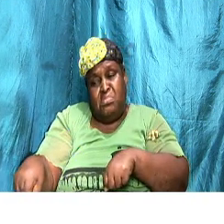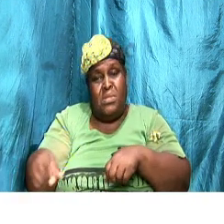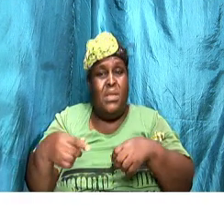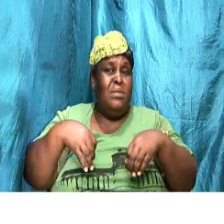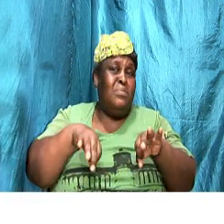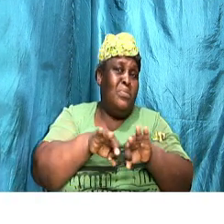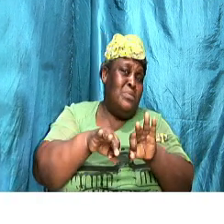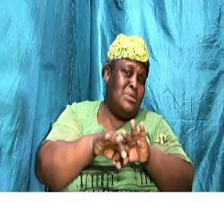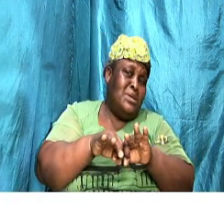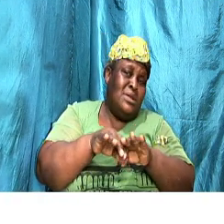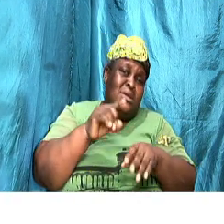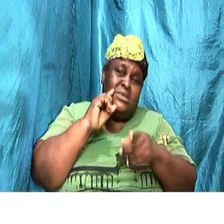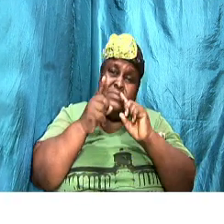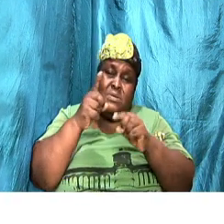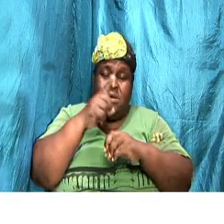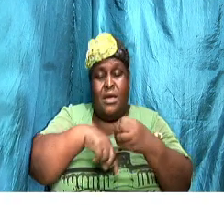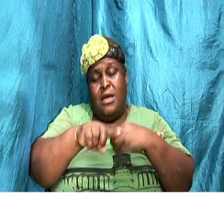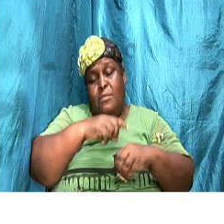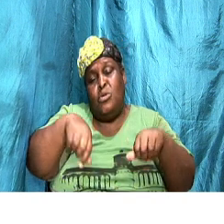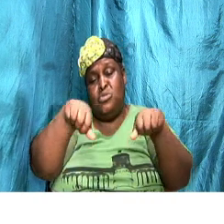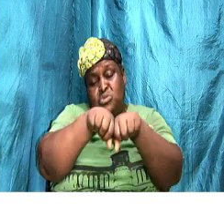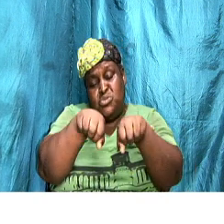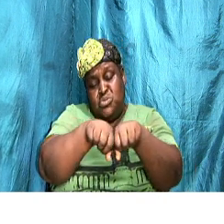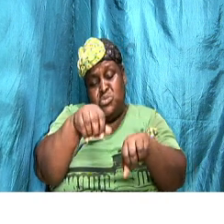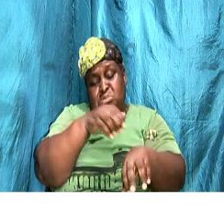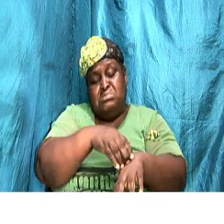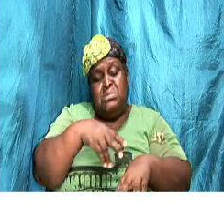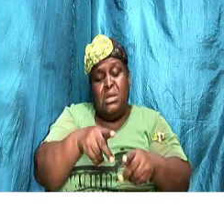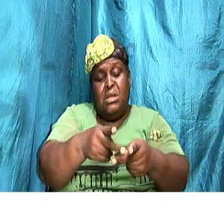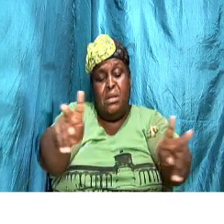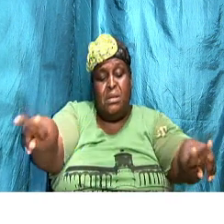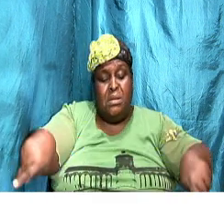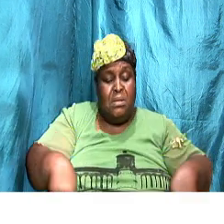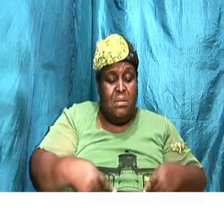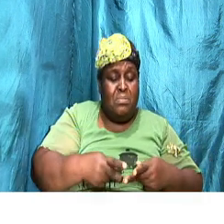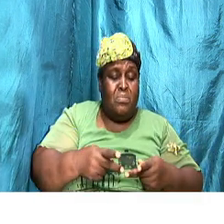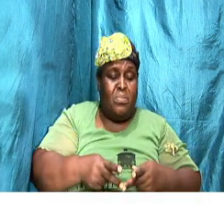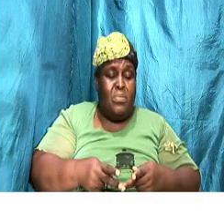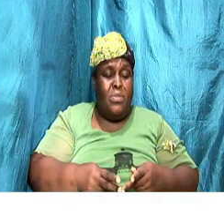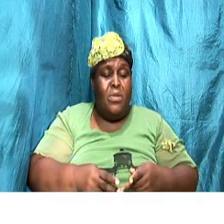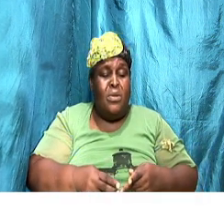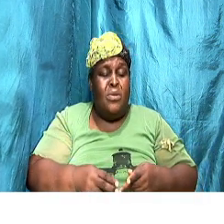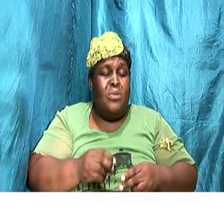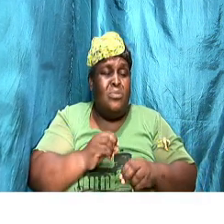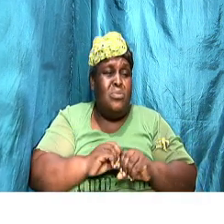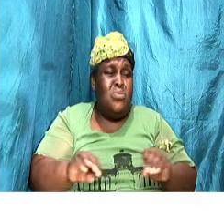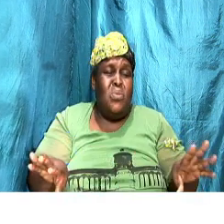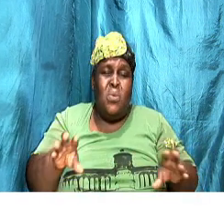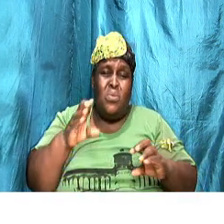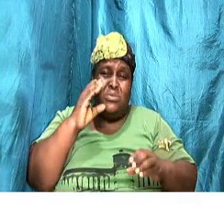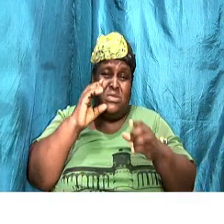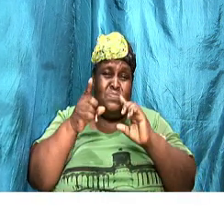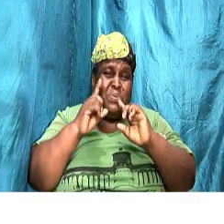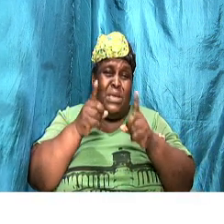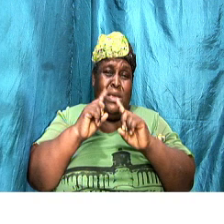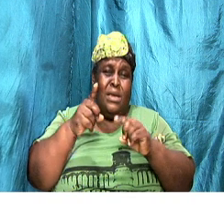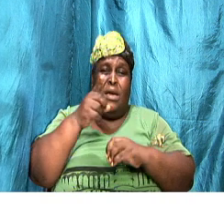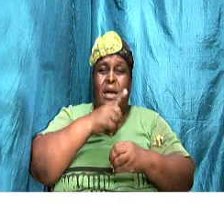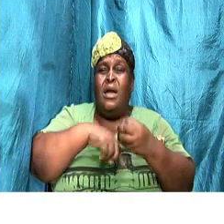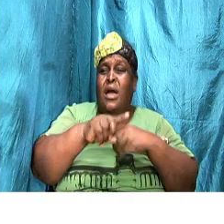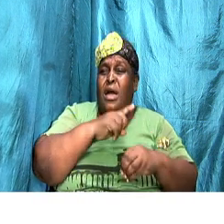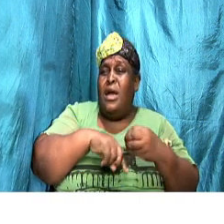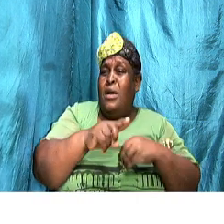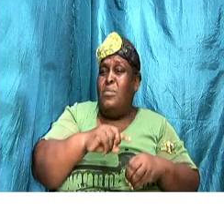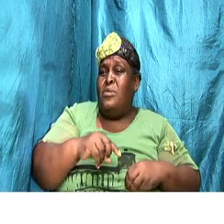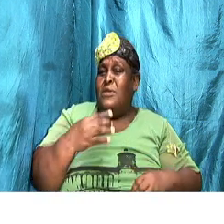talk about the shoes at that place. Don't highlight the 15 other things that he is not